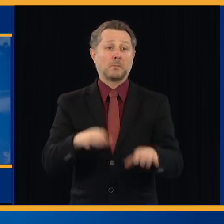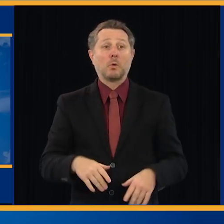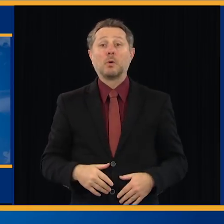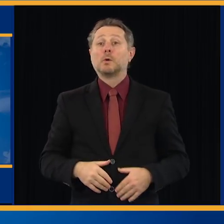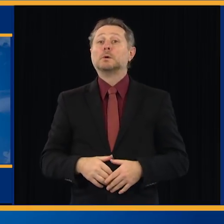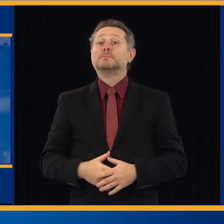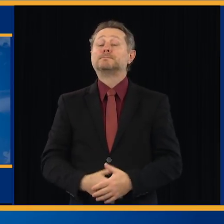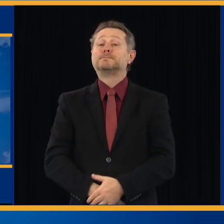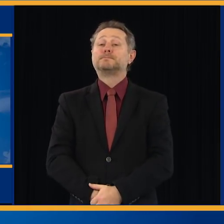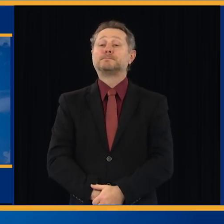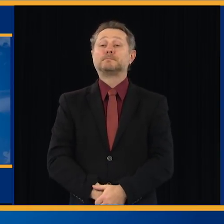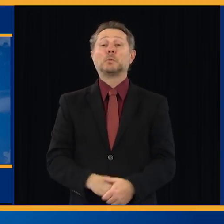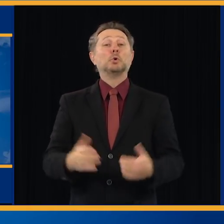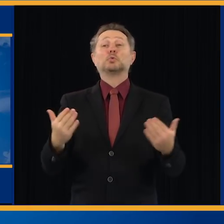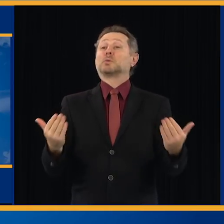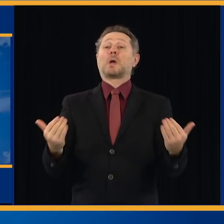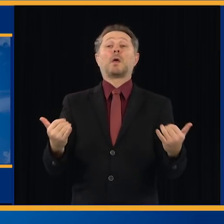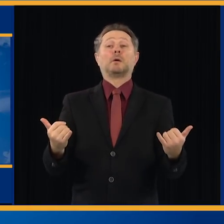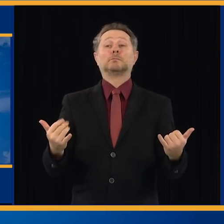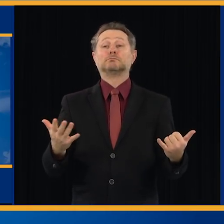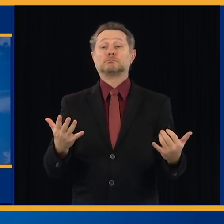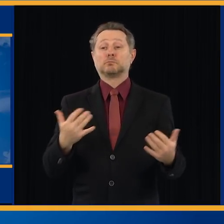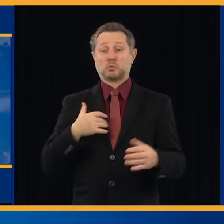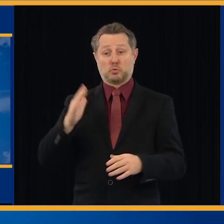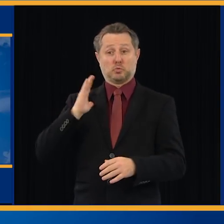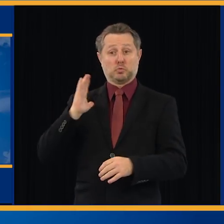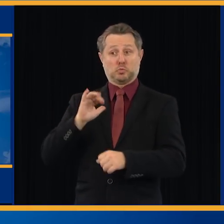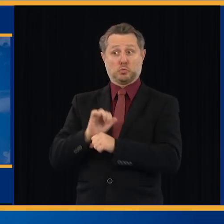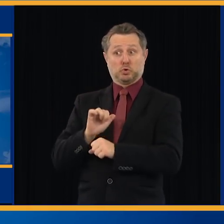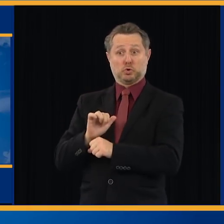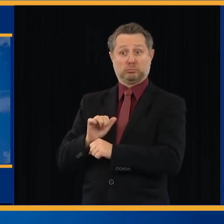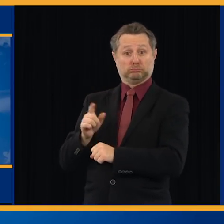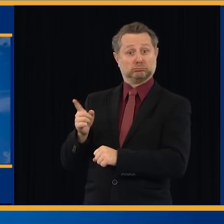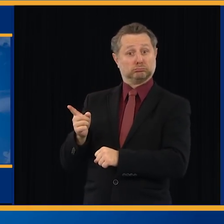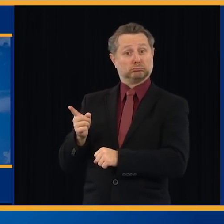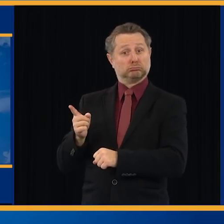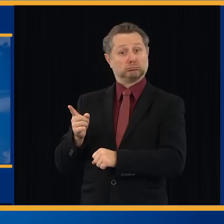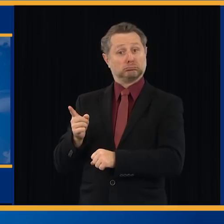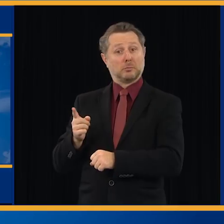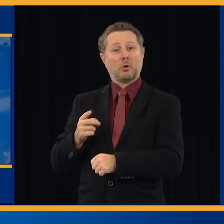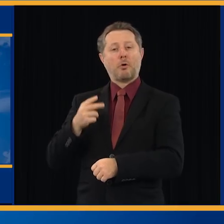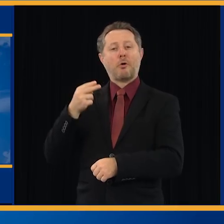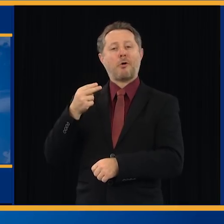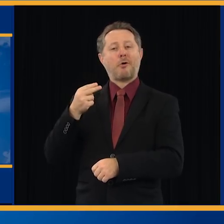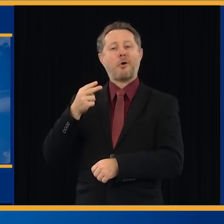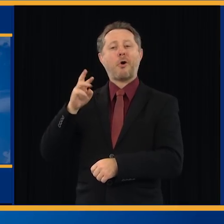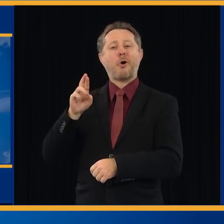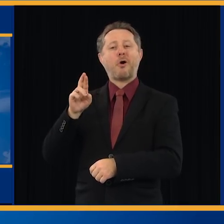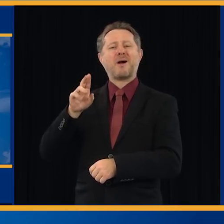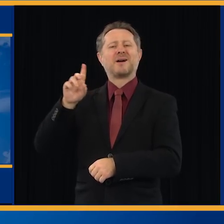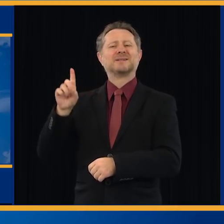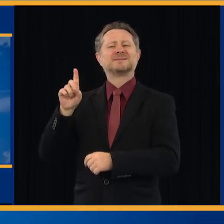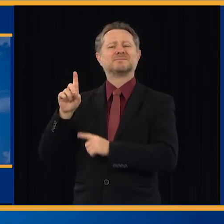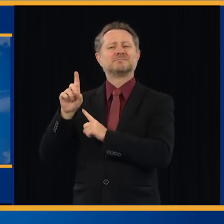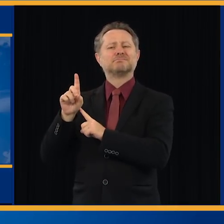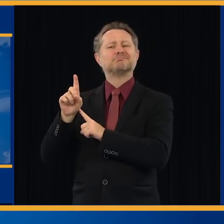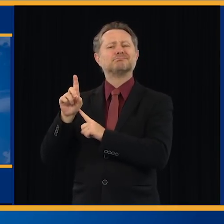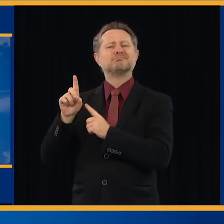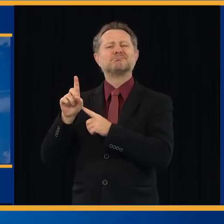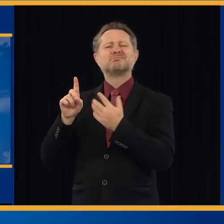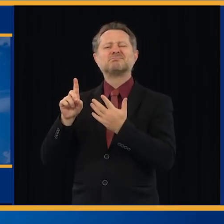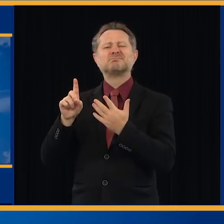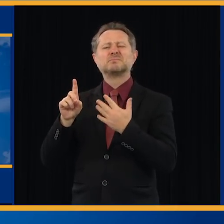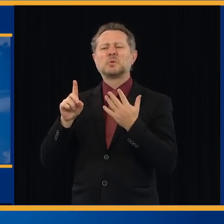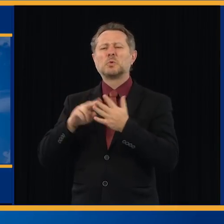When I was at Housing and Urban Development, I would sometimes say in a staff meeting, what day is today?